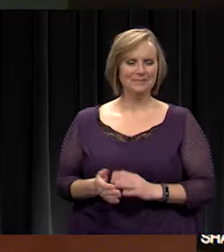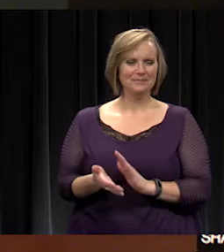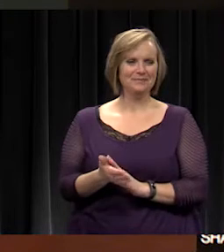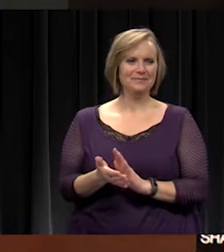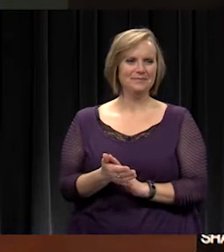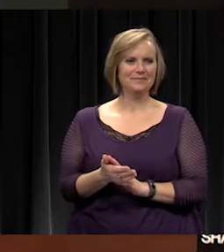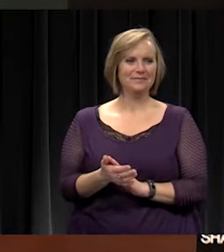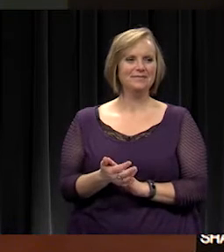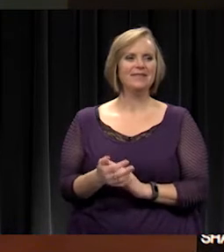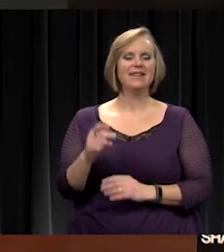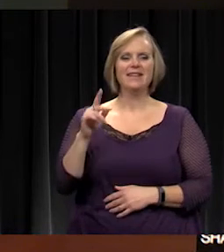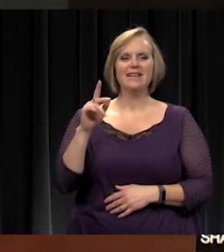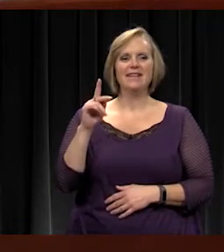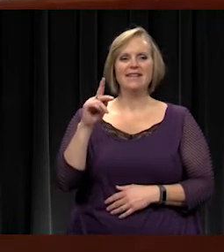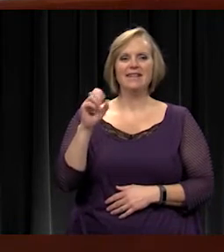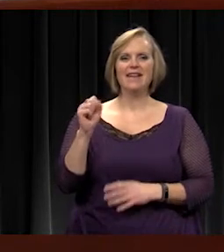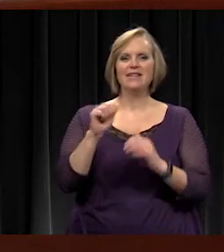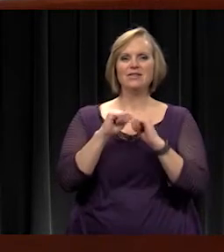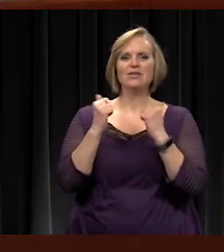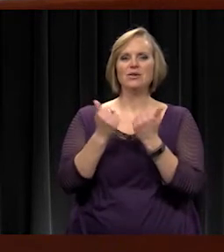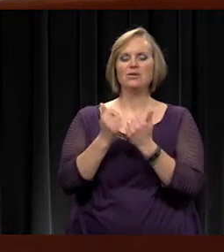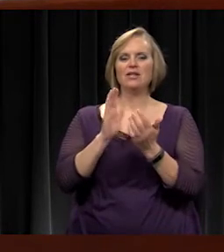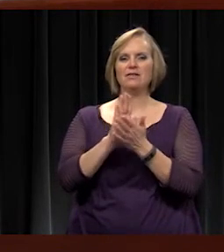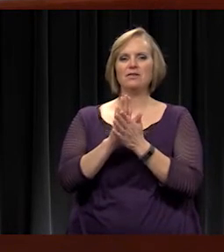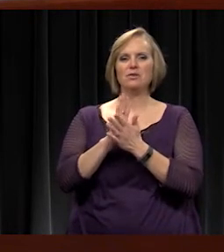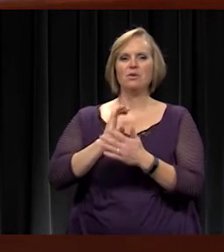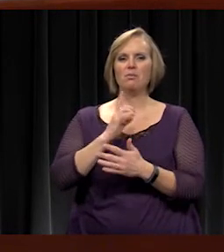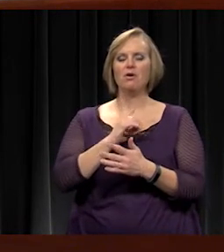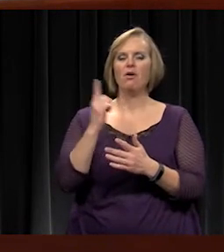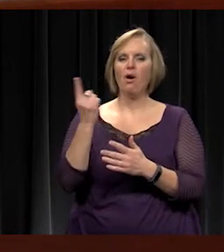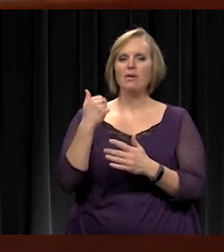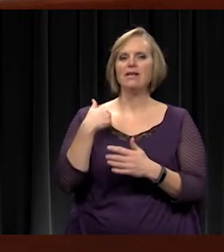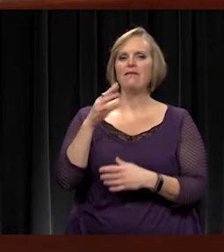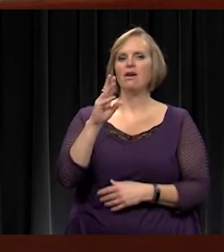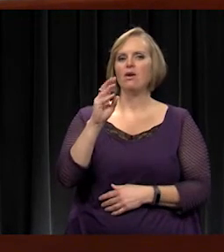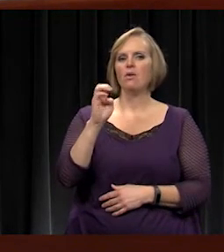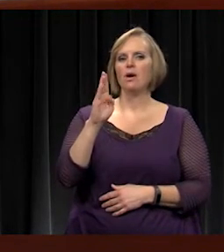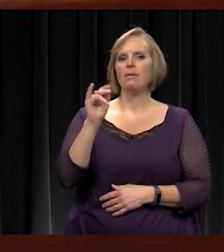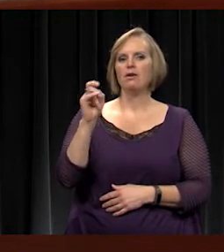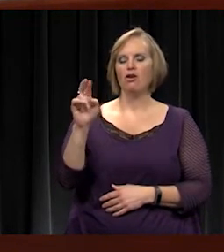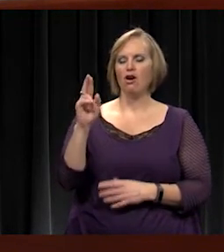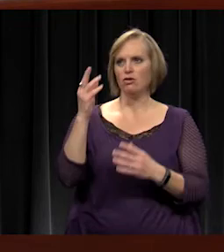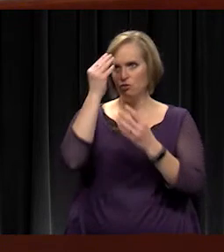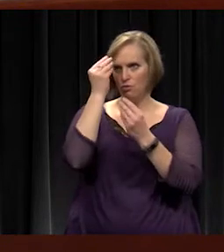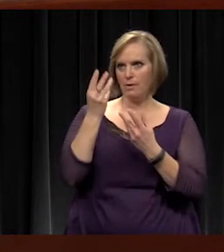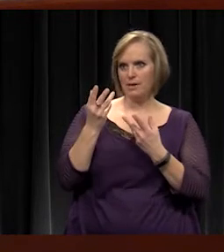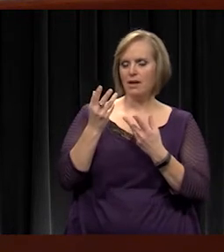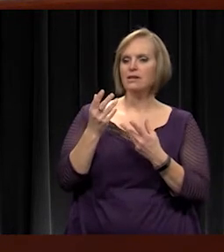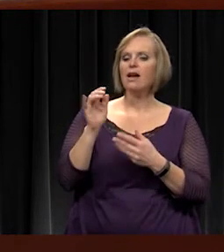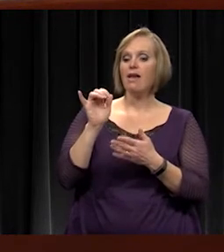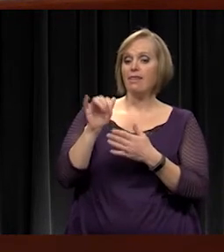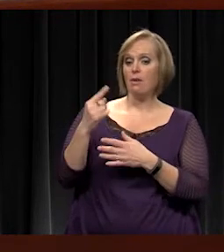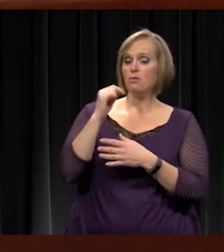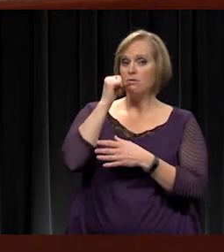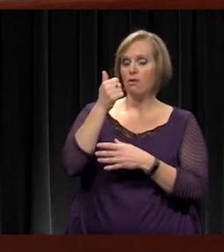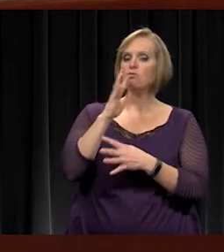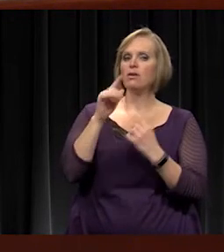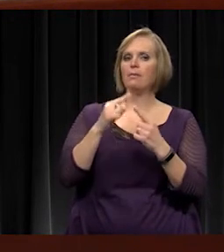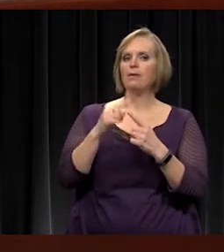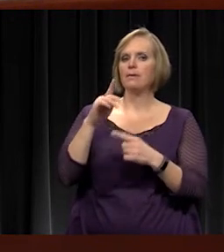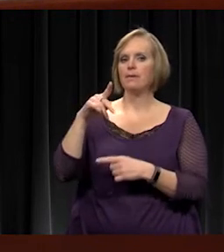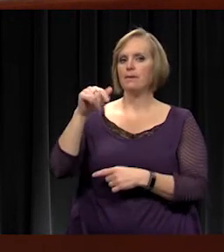Kansas Association School Boards always does a webinar to update us and the webinar tomorrow is talking about the pace of the session.